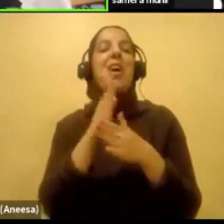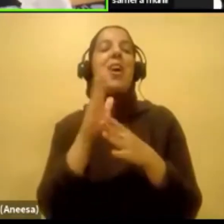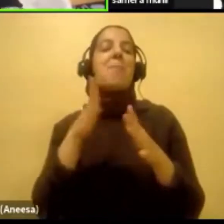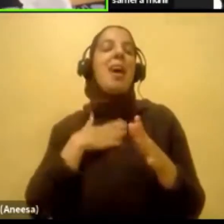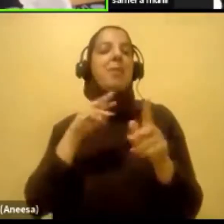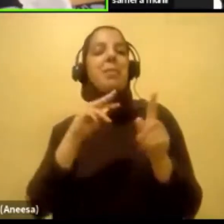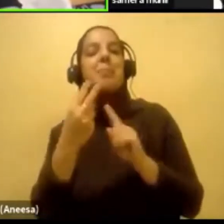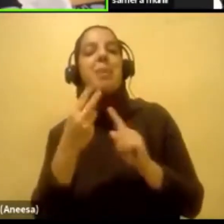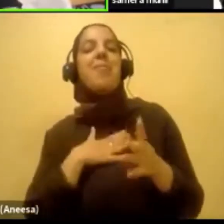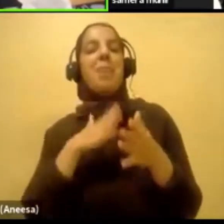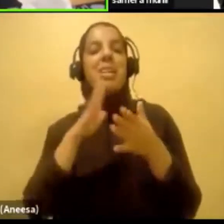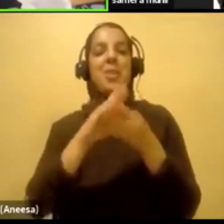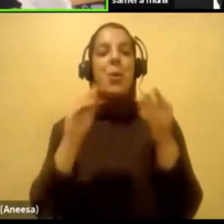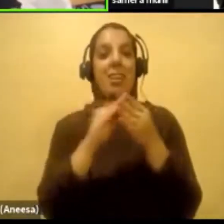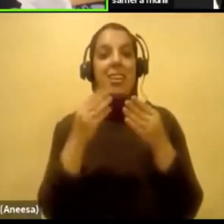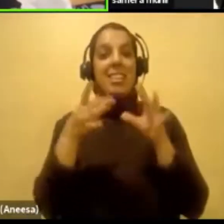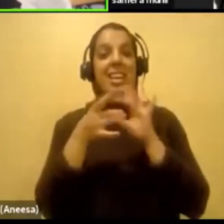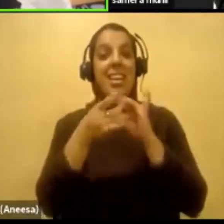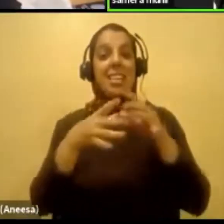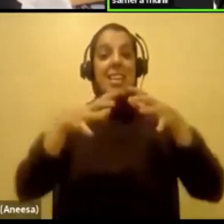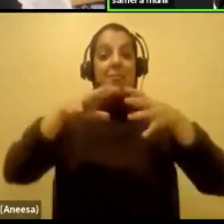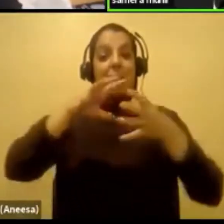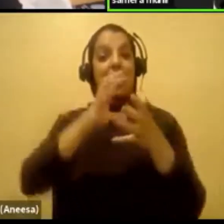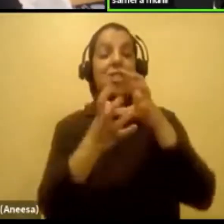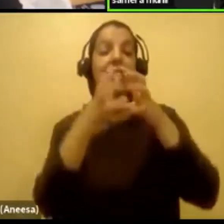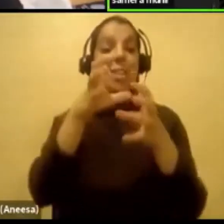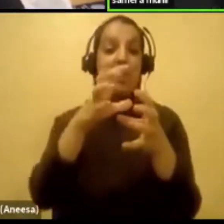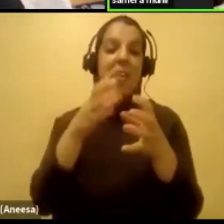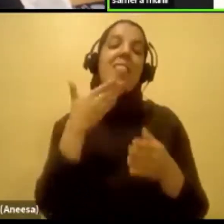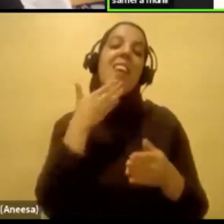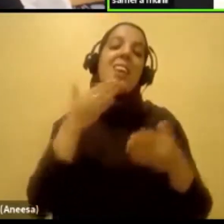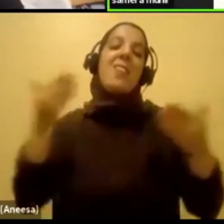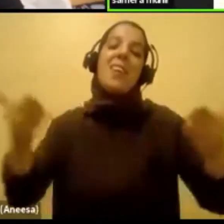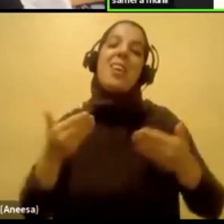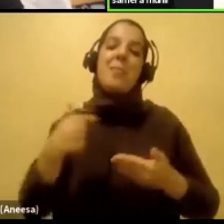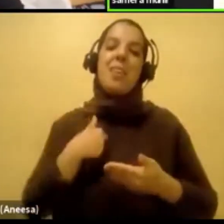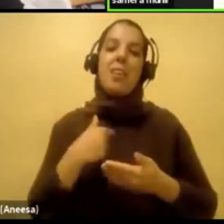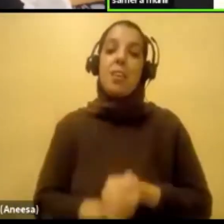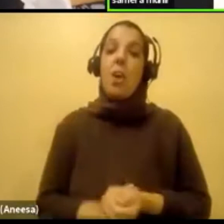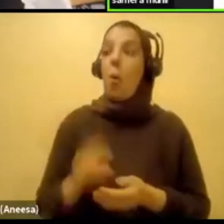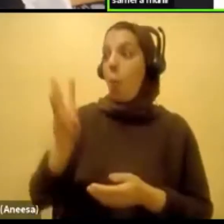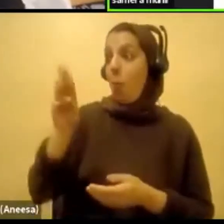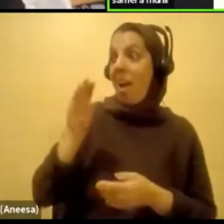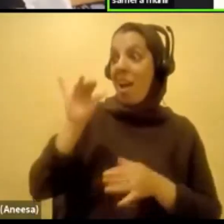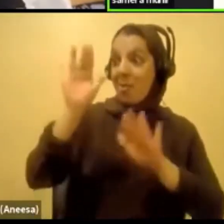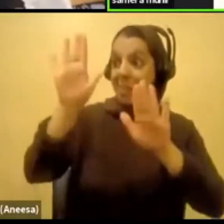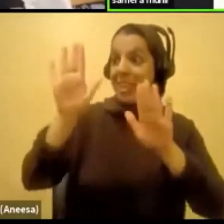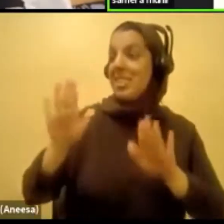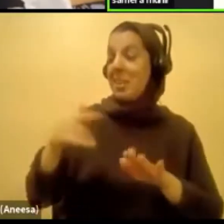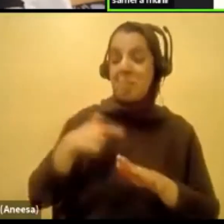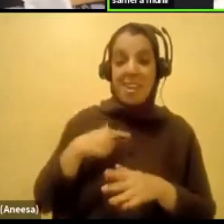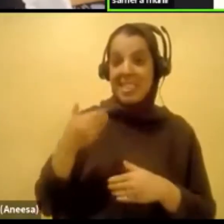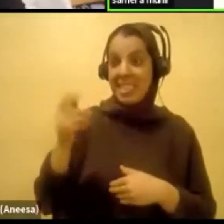So thank you so much for having me. Oh, that's amazing. I don't even have a TikTok account. So you're awesome.